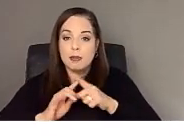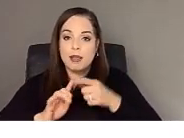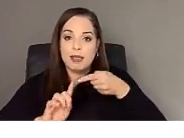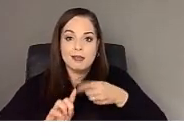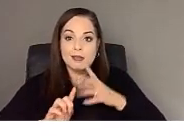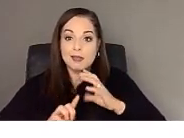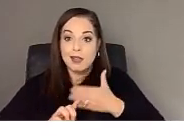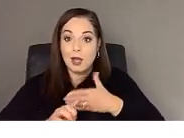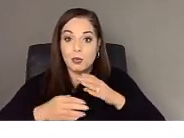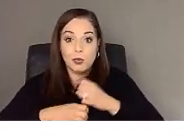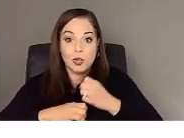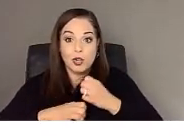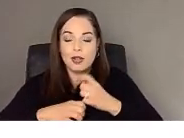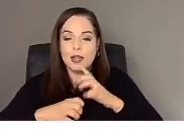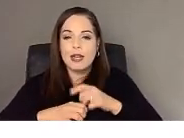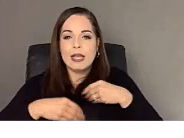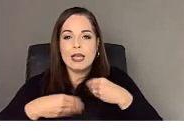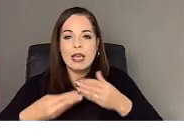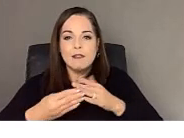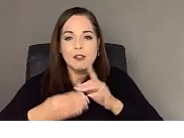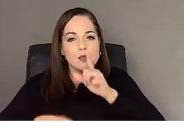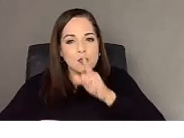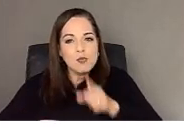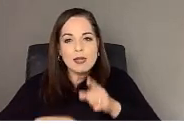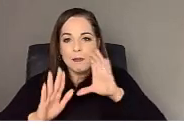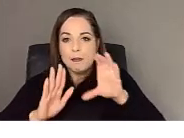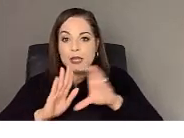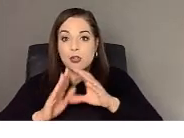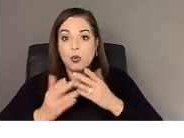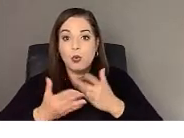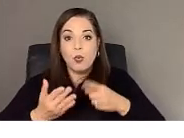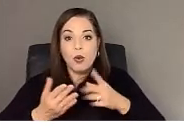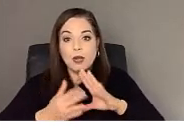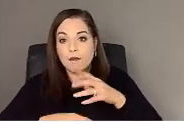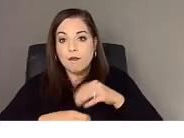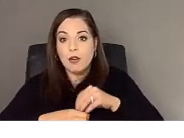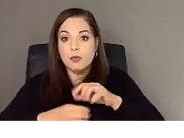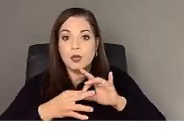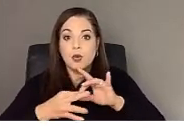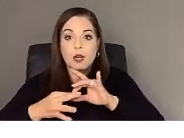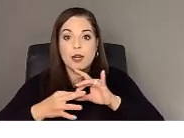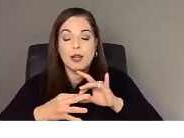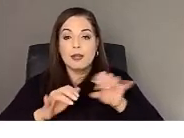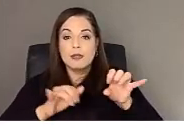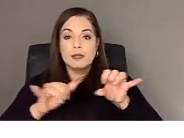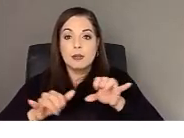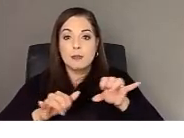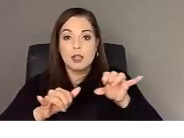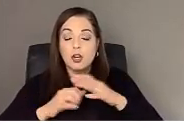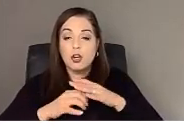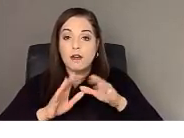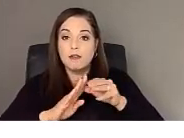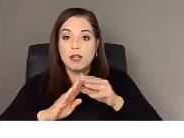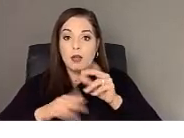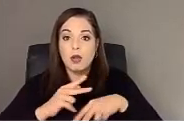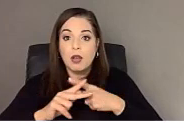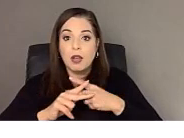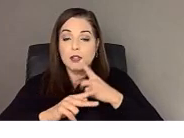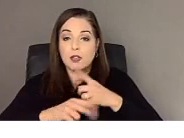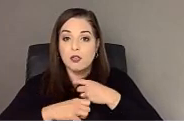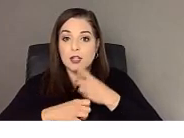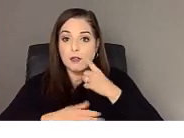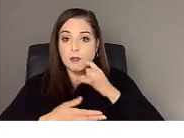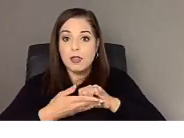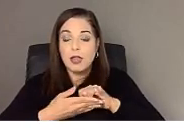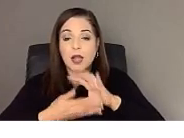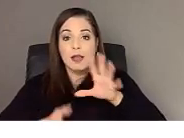realistic picture of what would go into coordinating the creation of similar videos. The entire process took about six